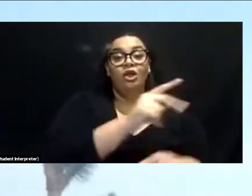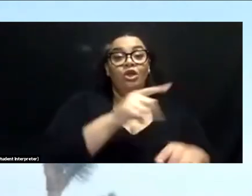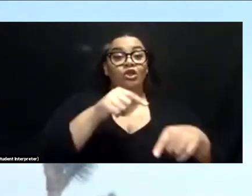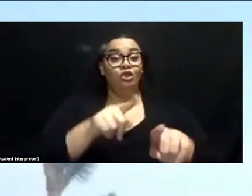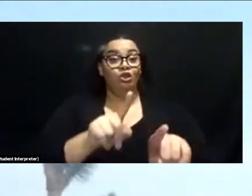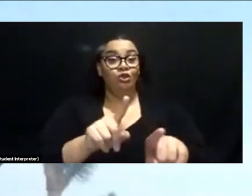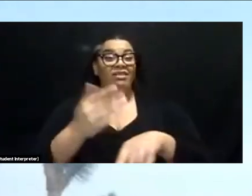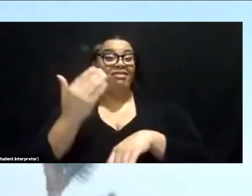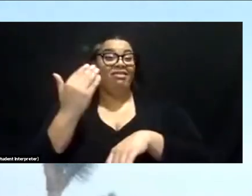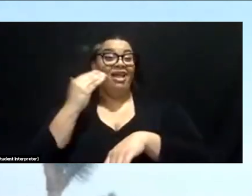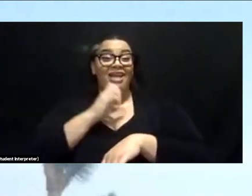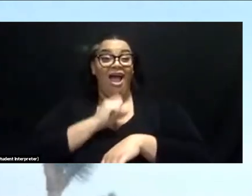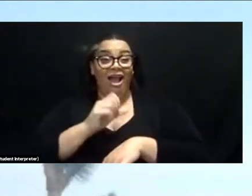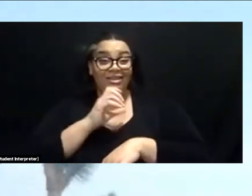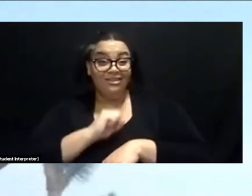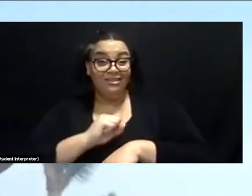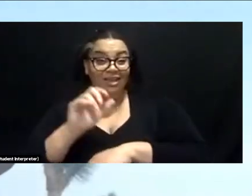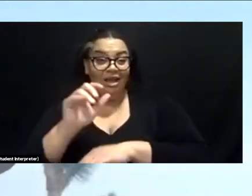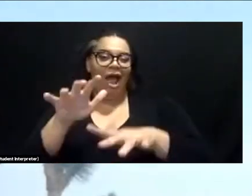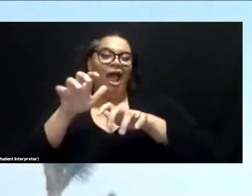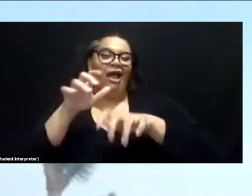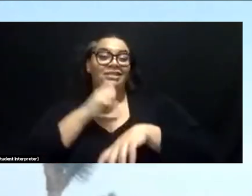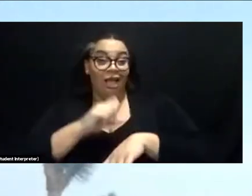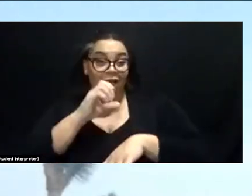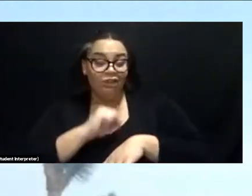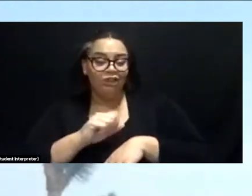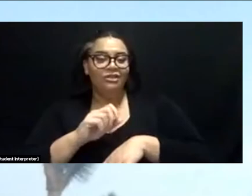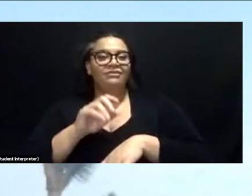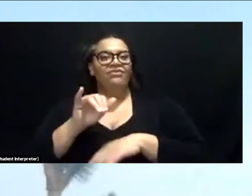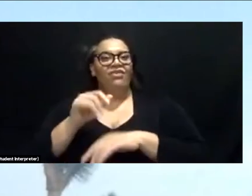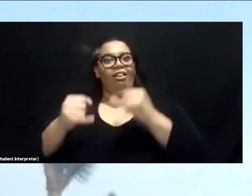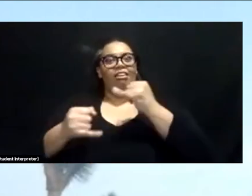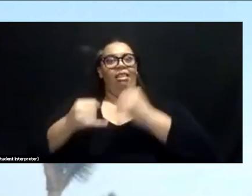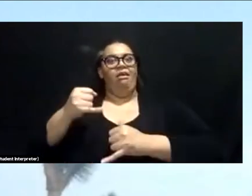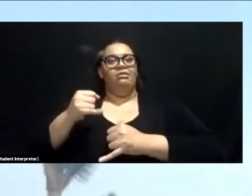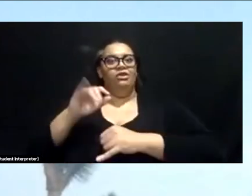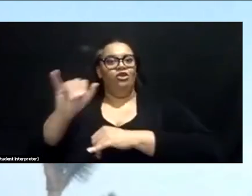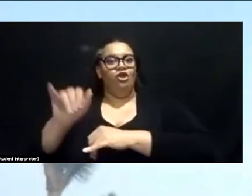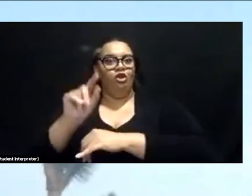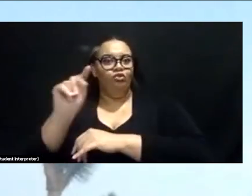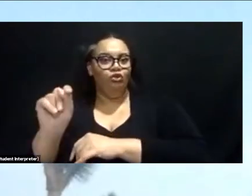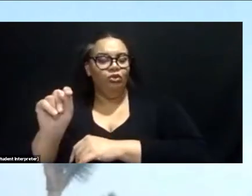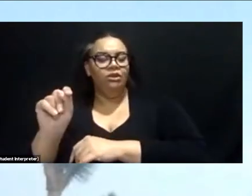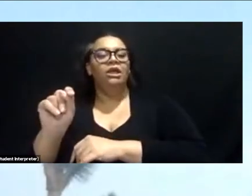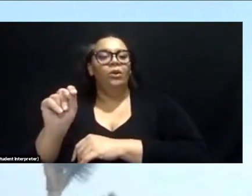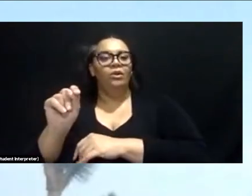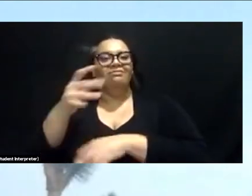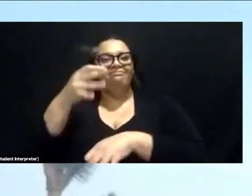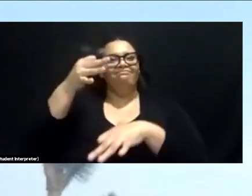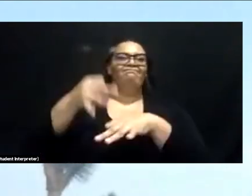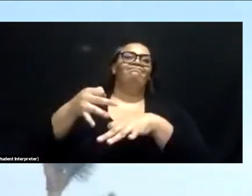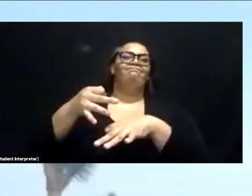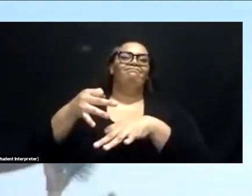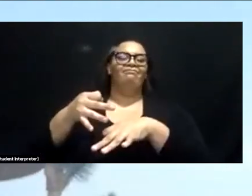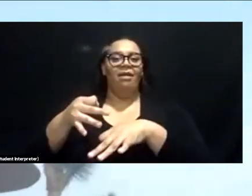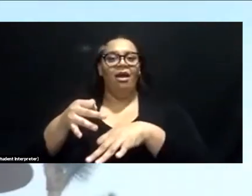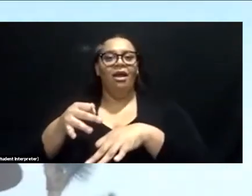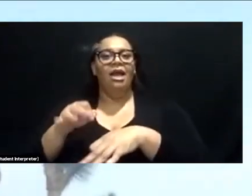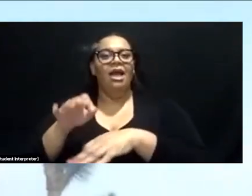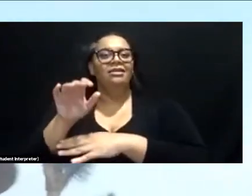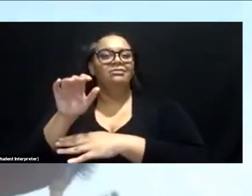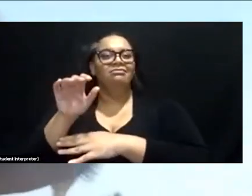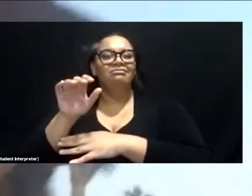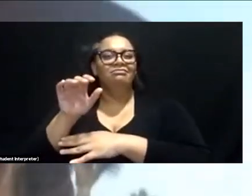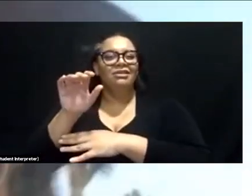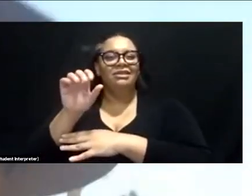ice age, the re the range of the Joshua tree was determined by, um, a prehistoric animal called the giant Shasta ground sloth. And